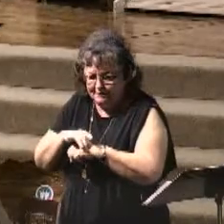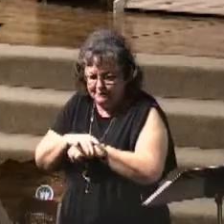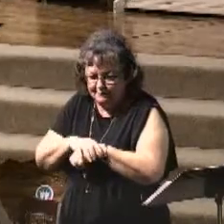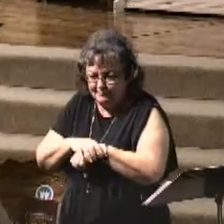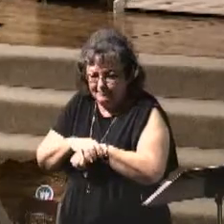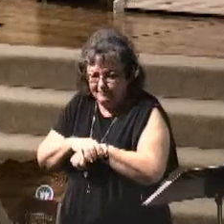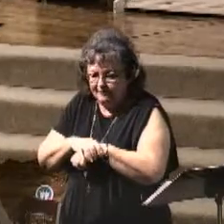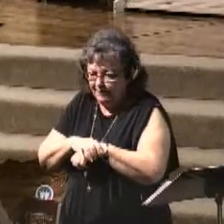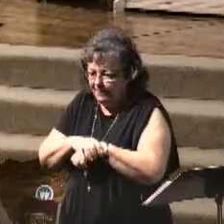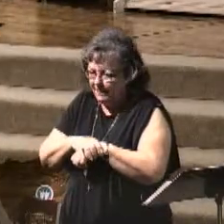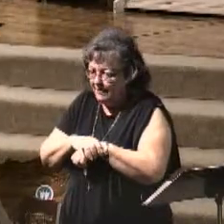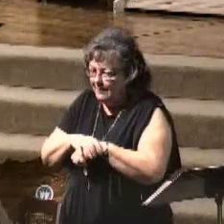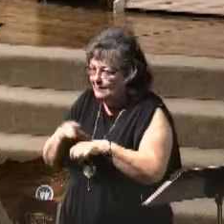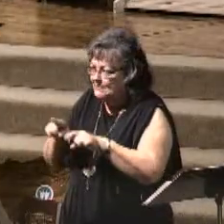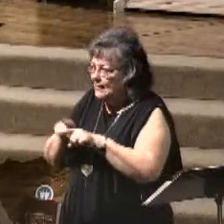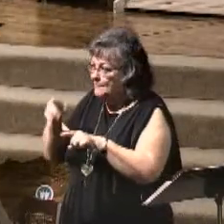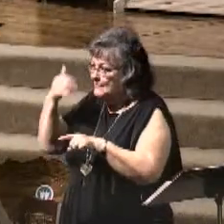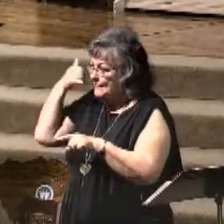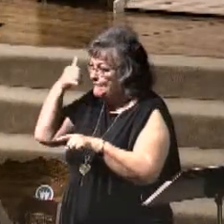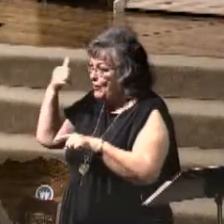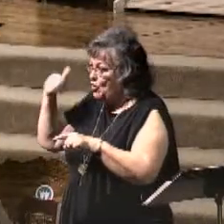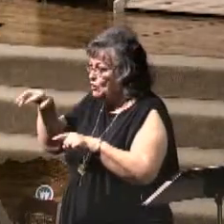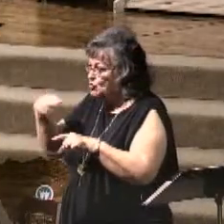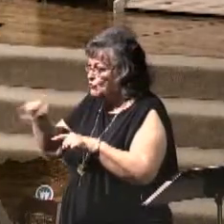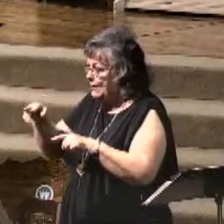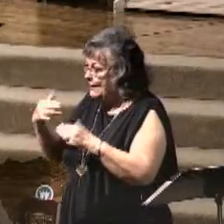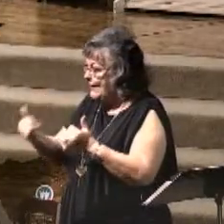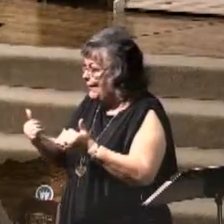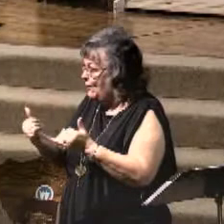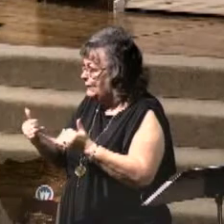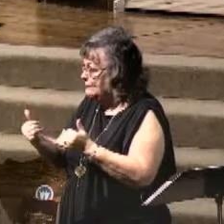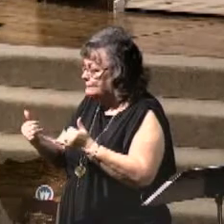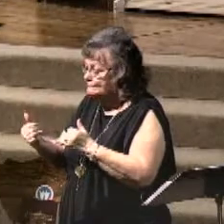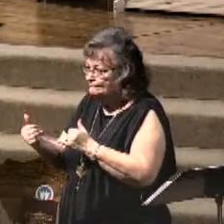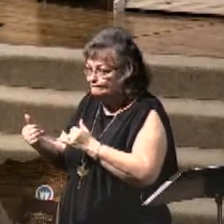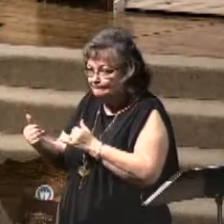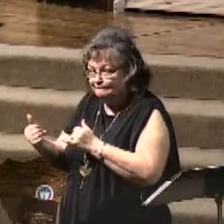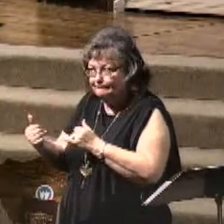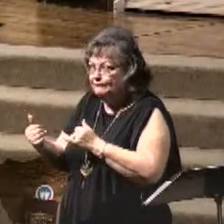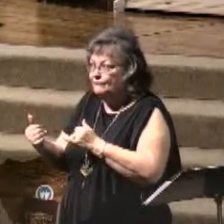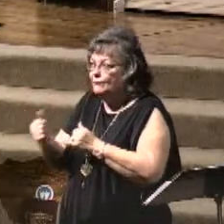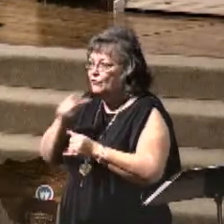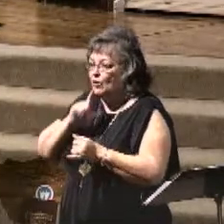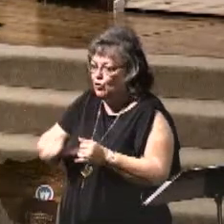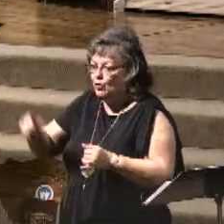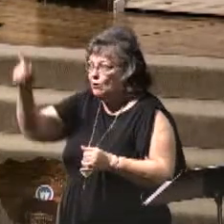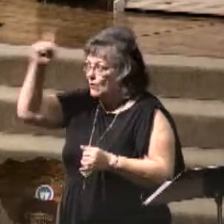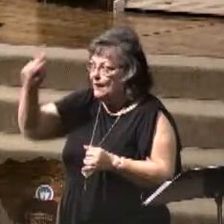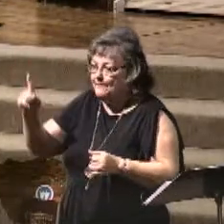And just like that phone, the Lord will come.